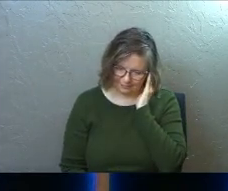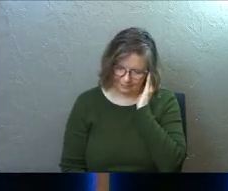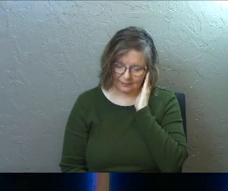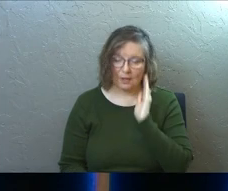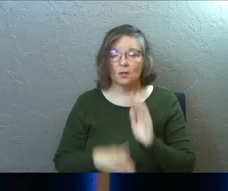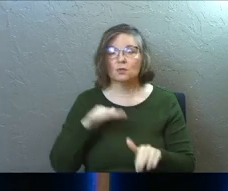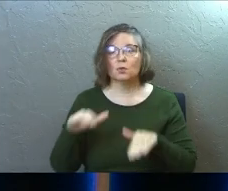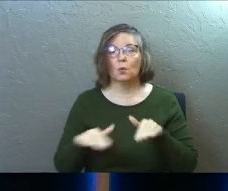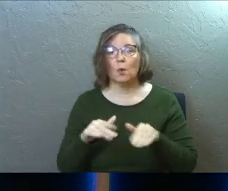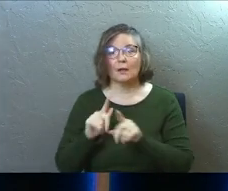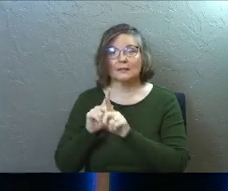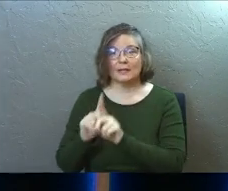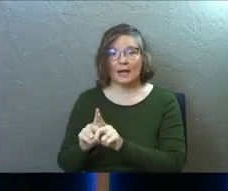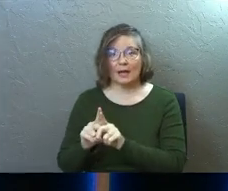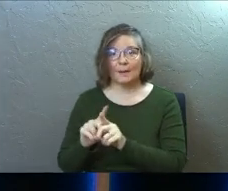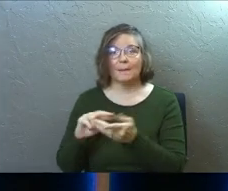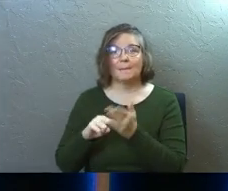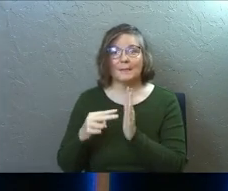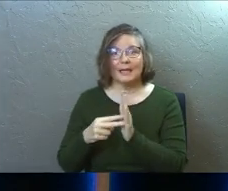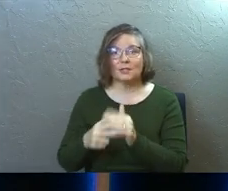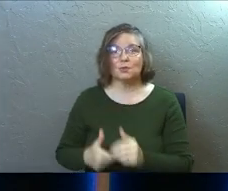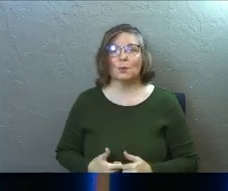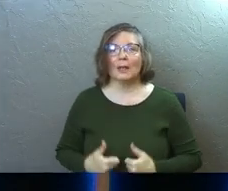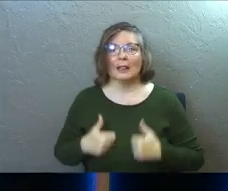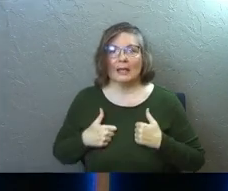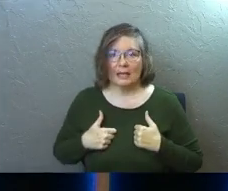To walk the walk of a disciple, you're meant to live it.